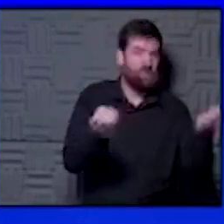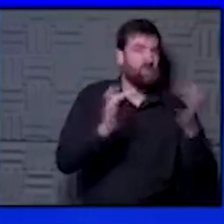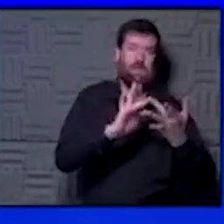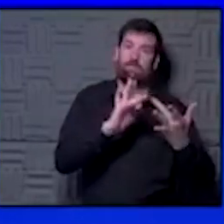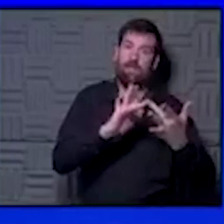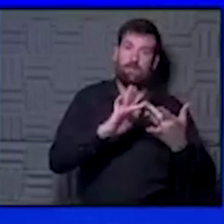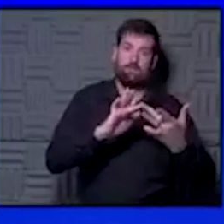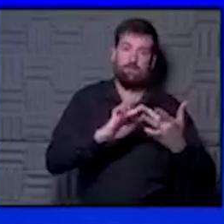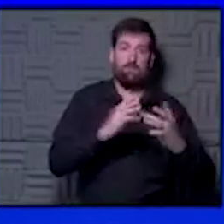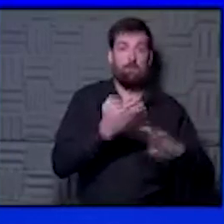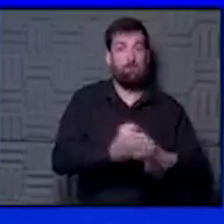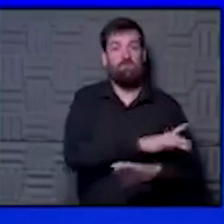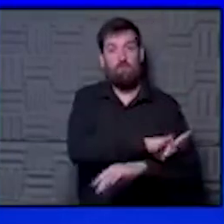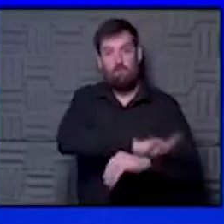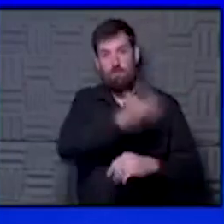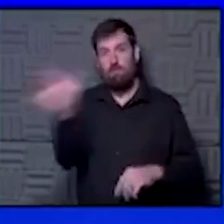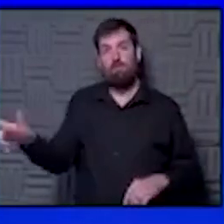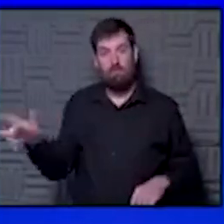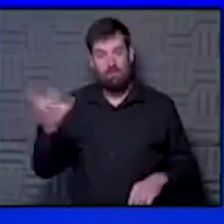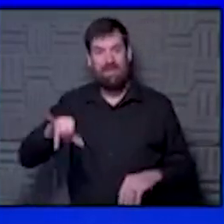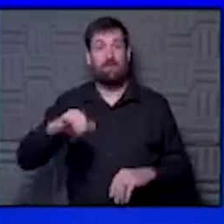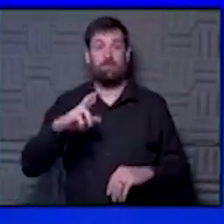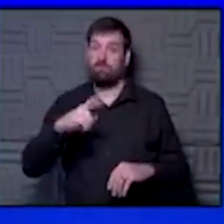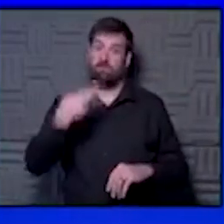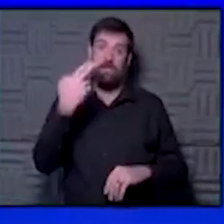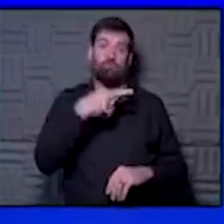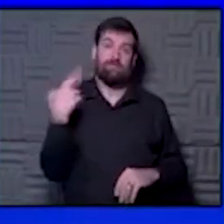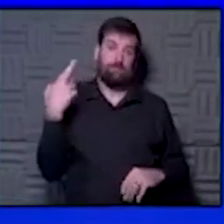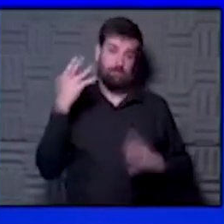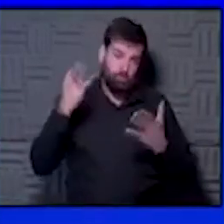before you go to see that at-risk individual.